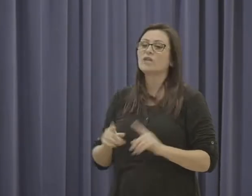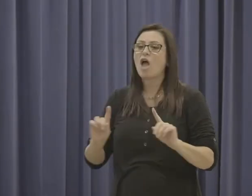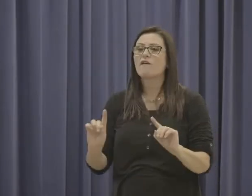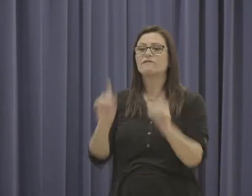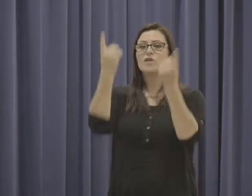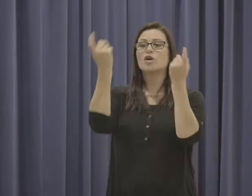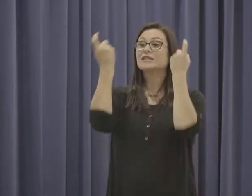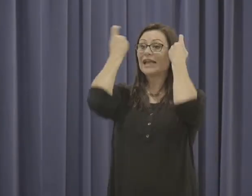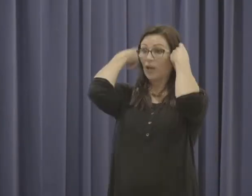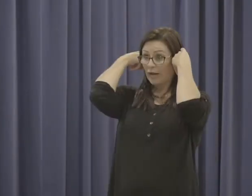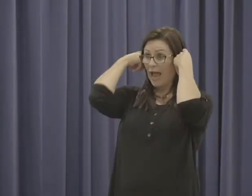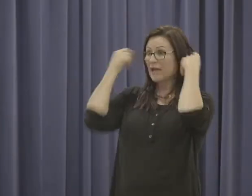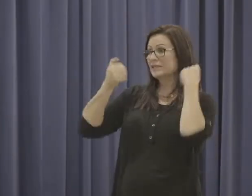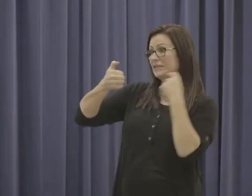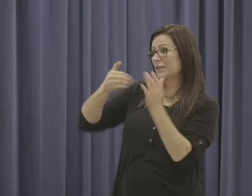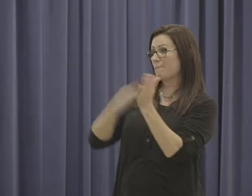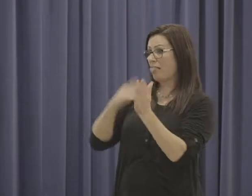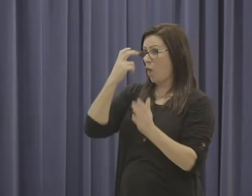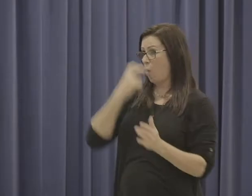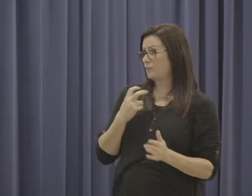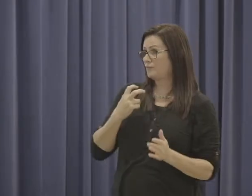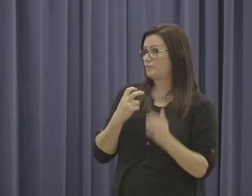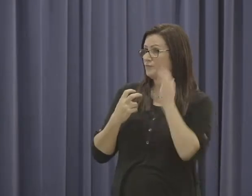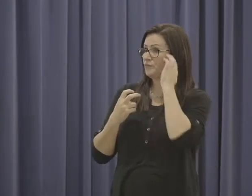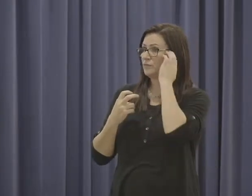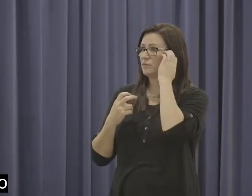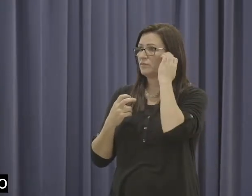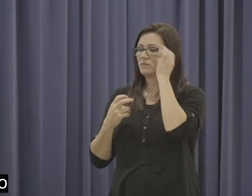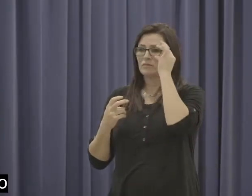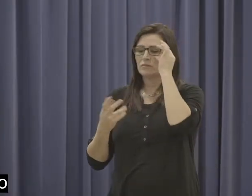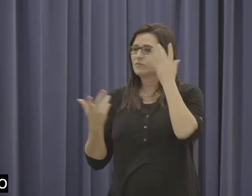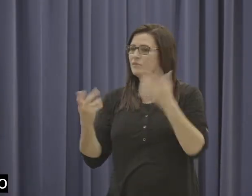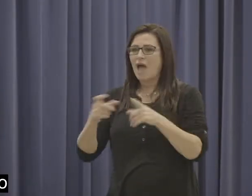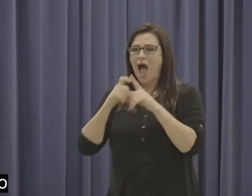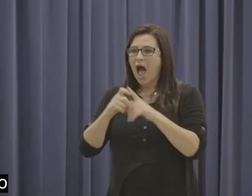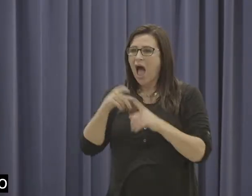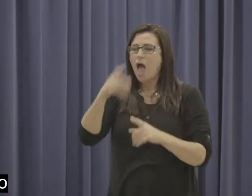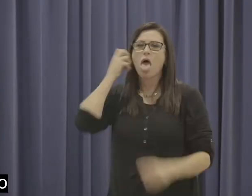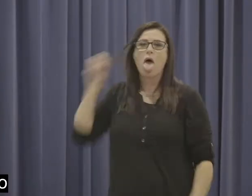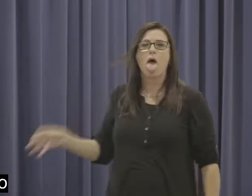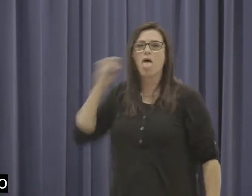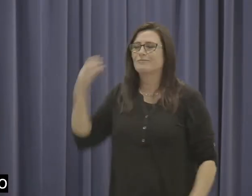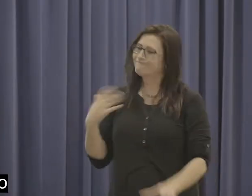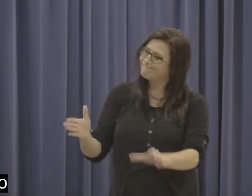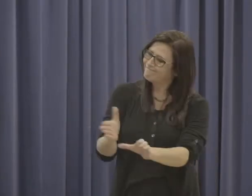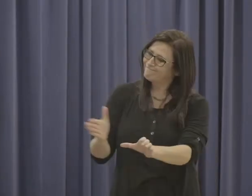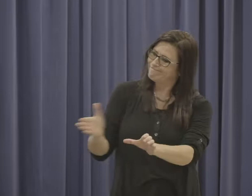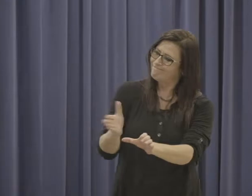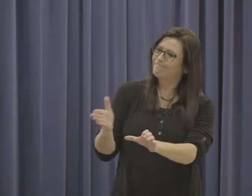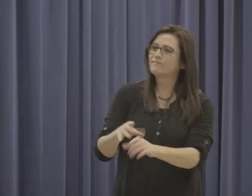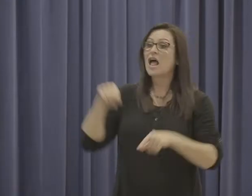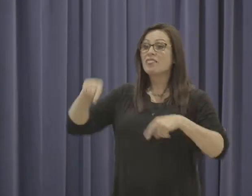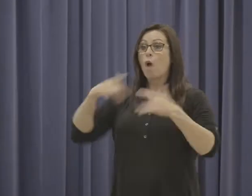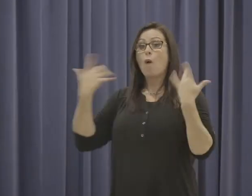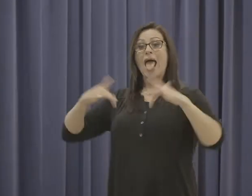He got his first pair of hearing aids when he was six months old. It was hard work trying to get him to keep them in. At